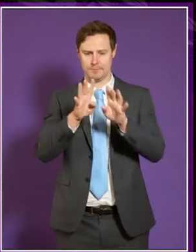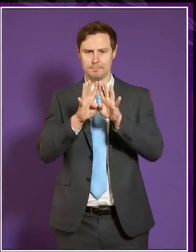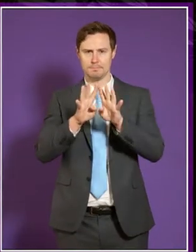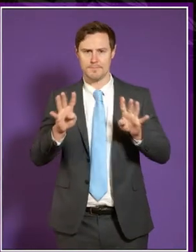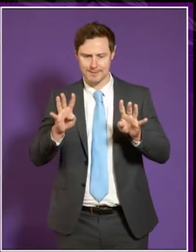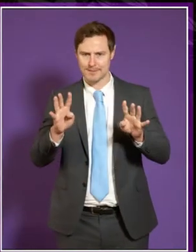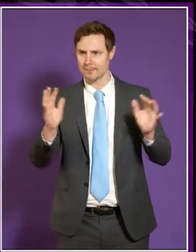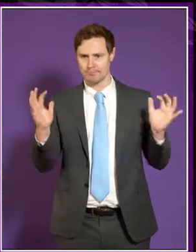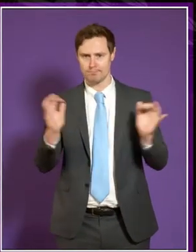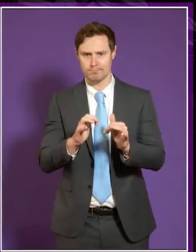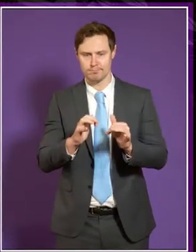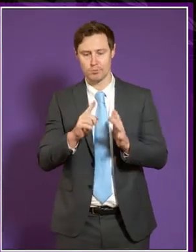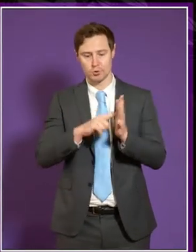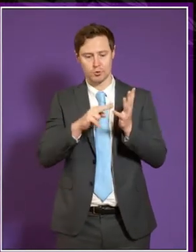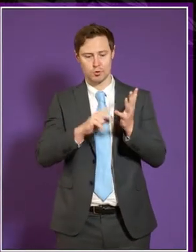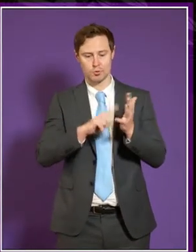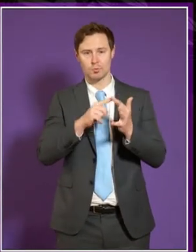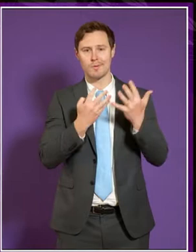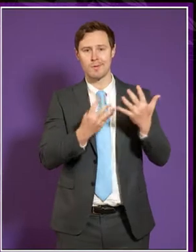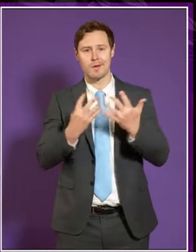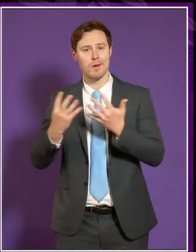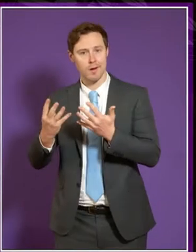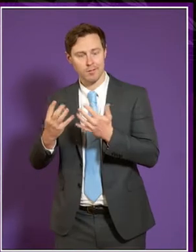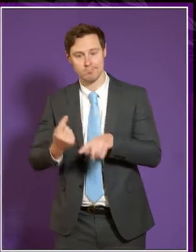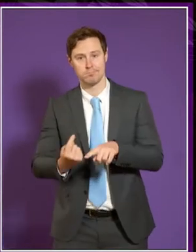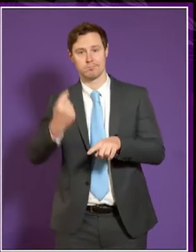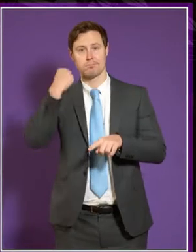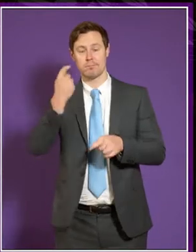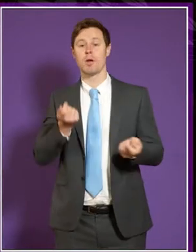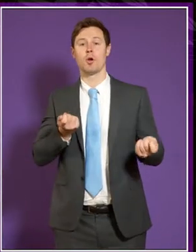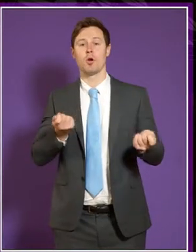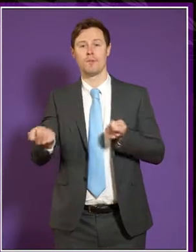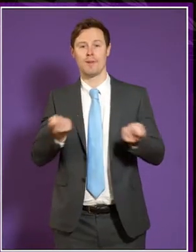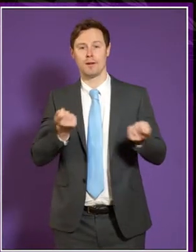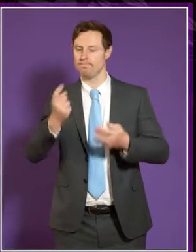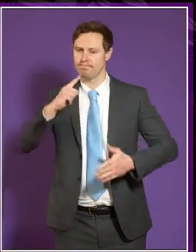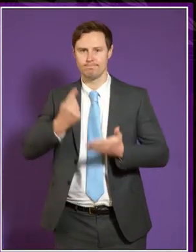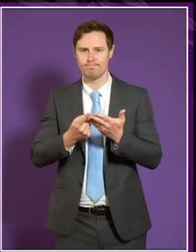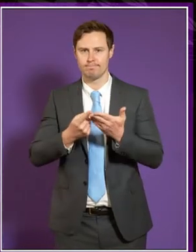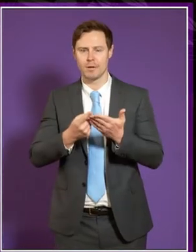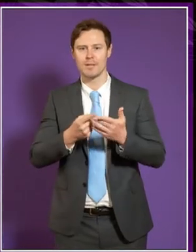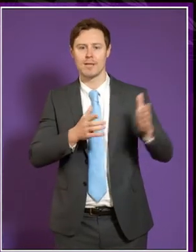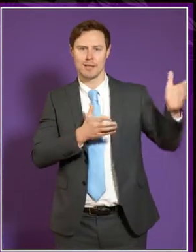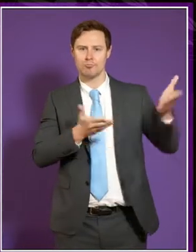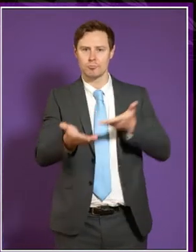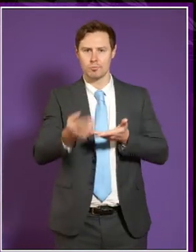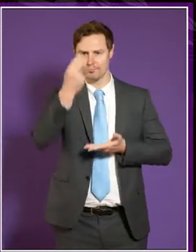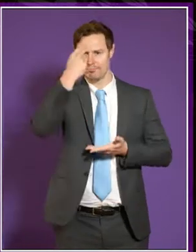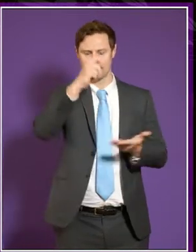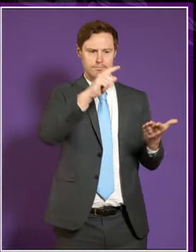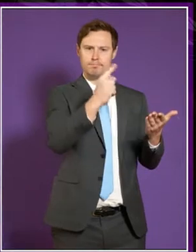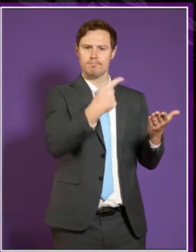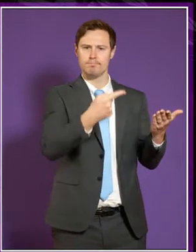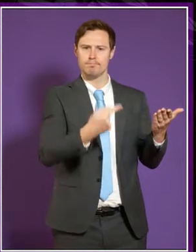the Parliament back in June of 1999, the then convener decided to introduce all of the support staff by reading their names